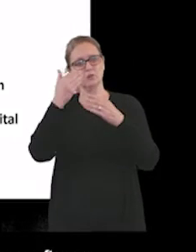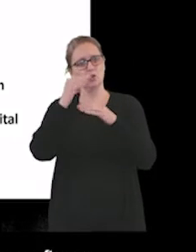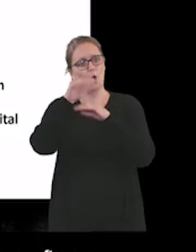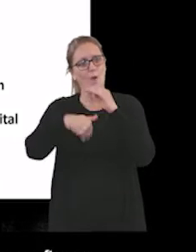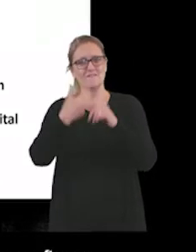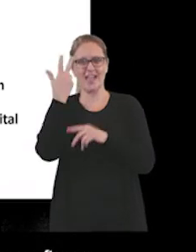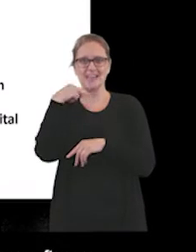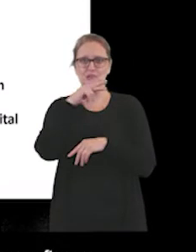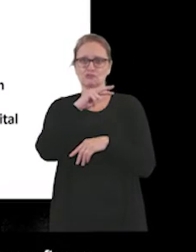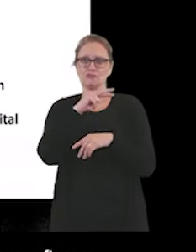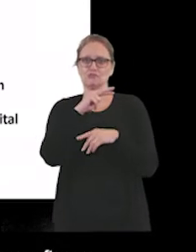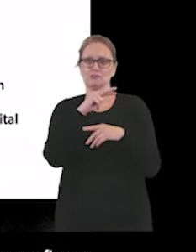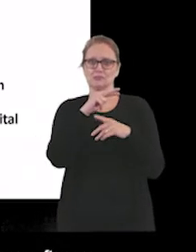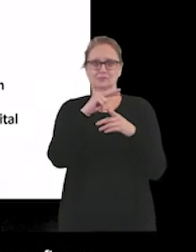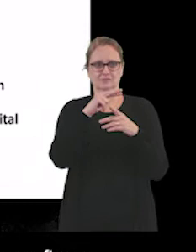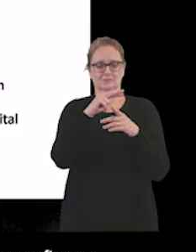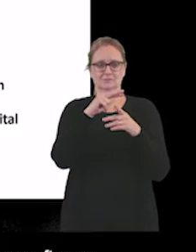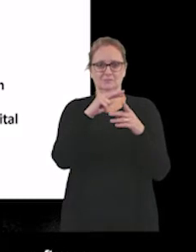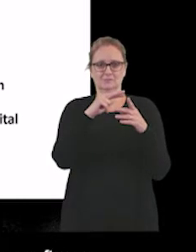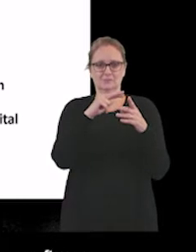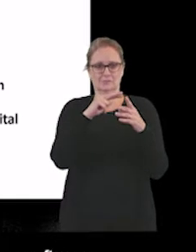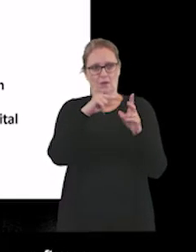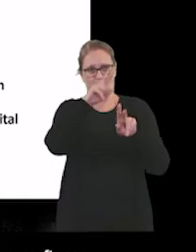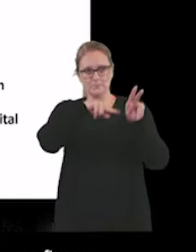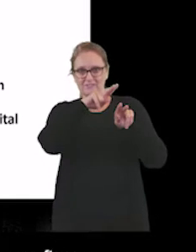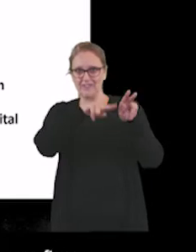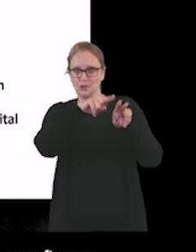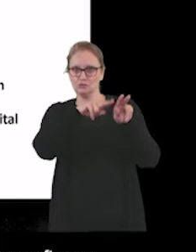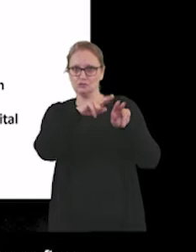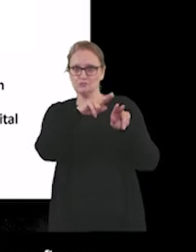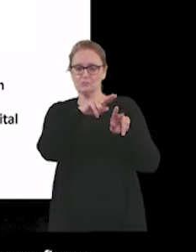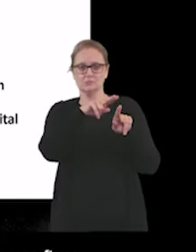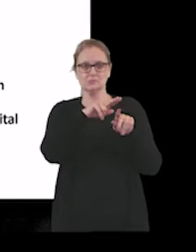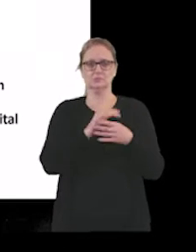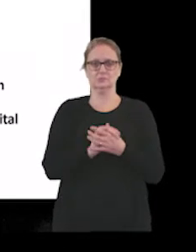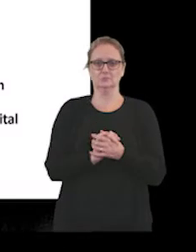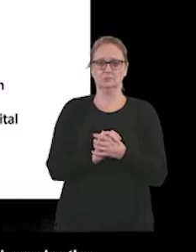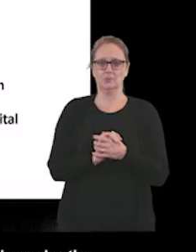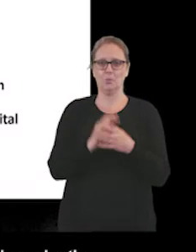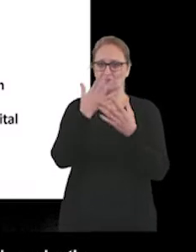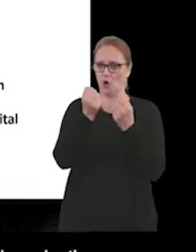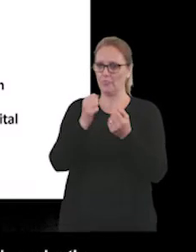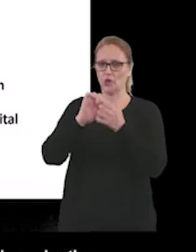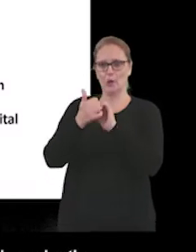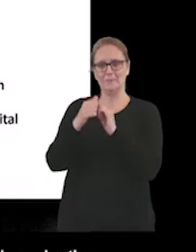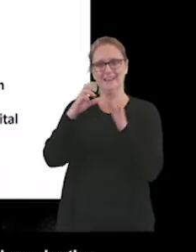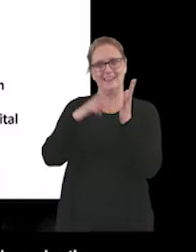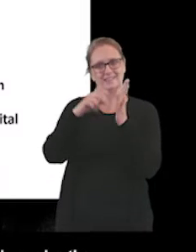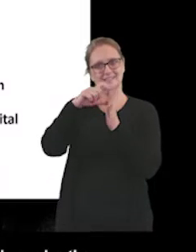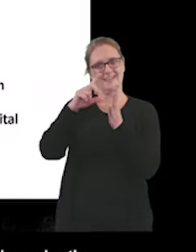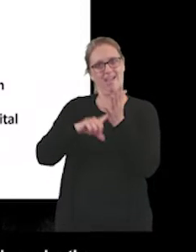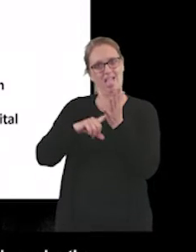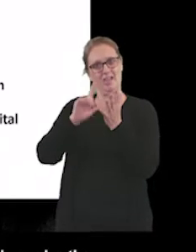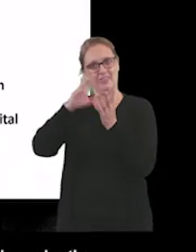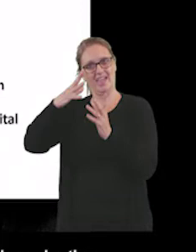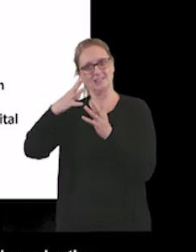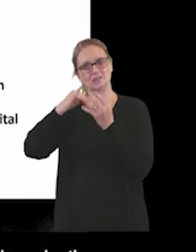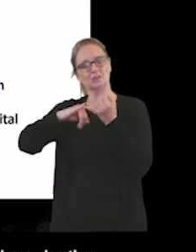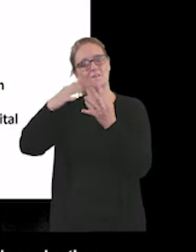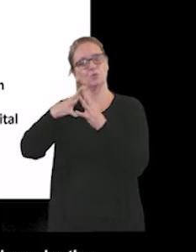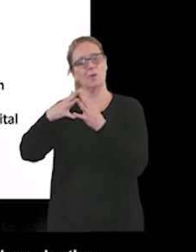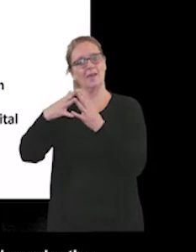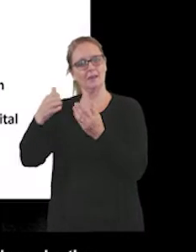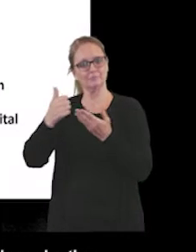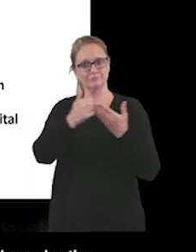And NDL is a company that does software support for those sorts of things. We had a parliamentary award